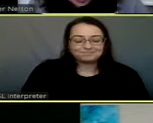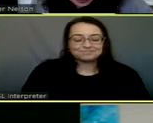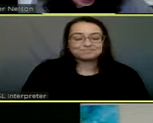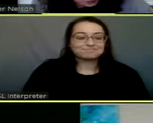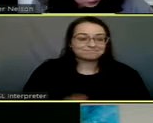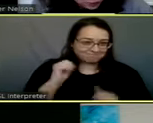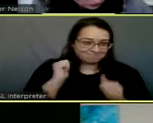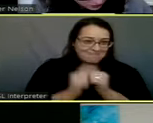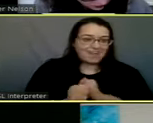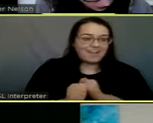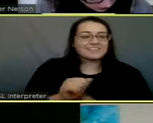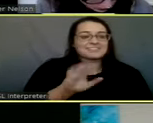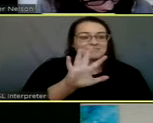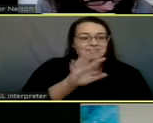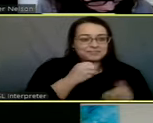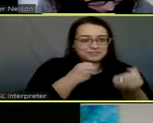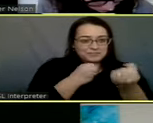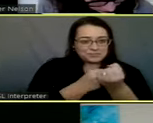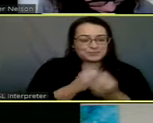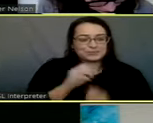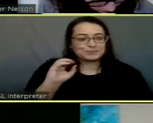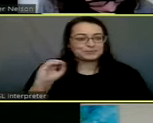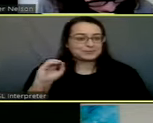Okay, passes with a 5-0 vote.